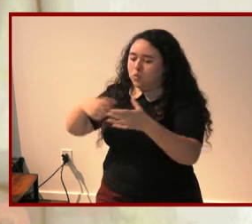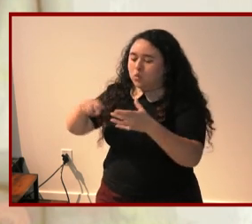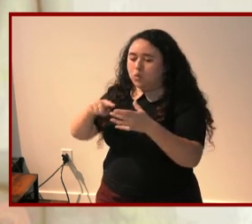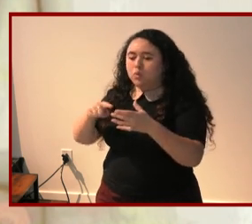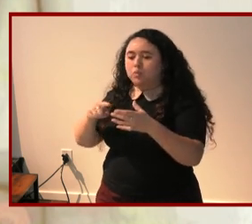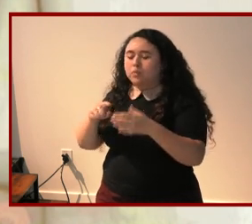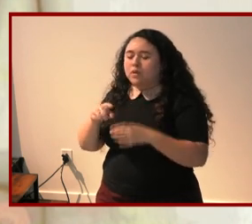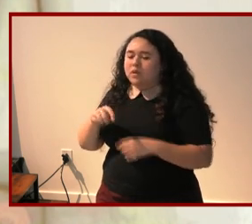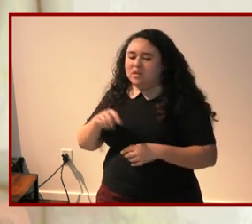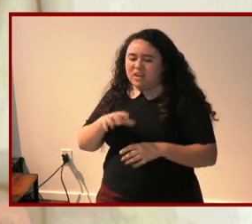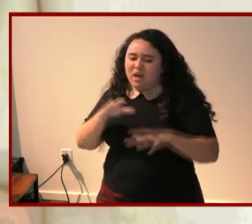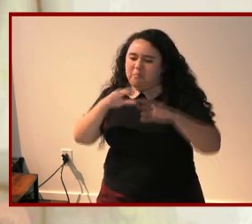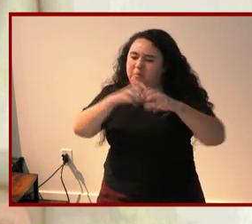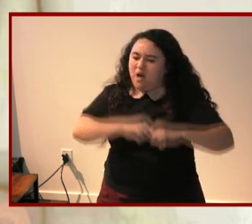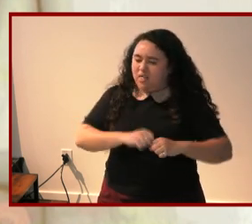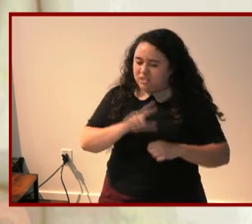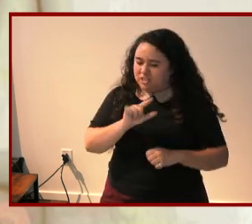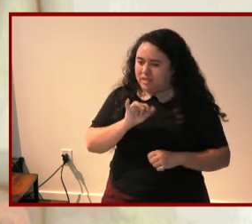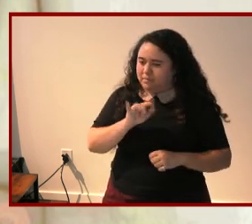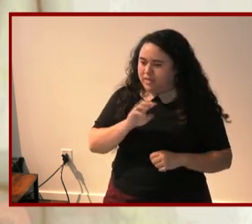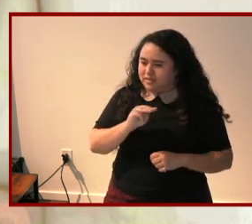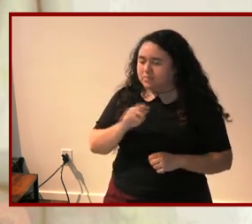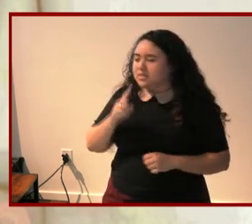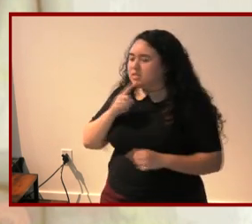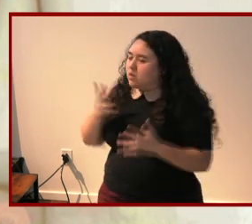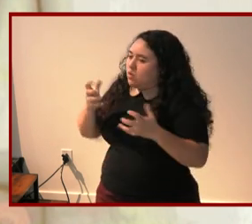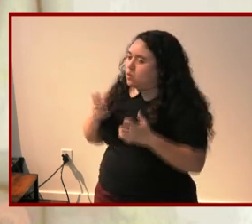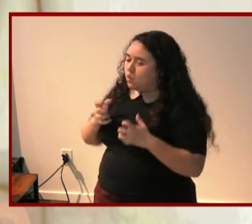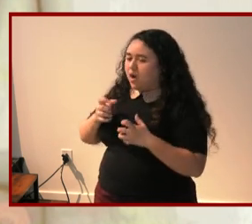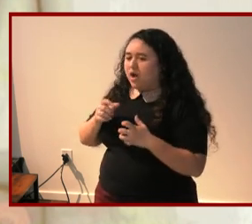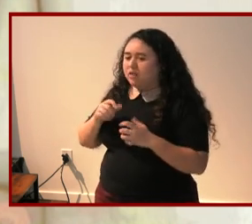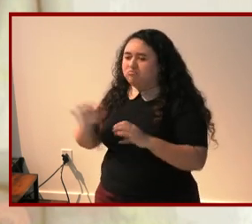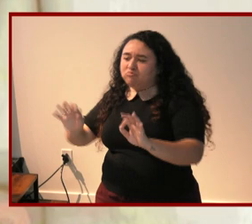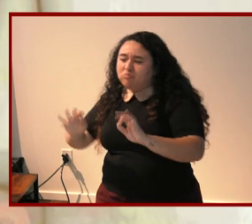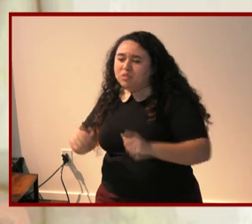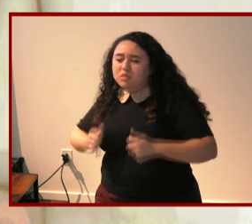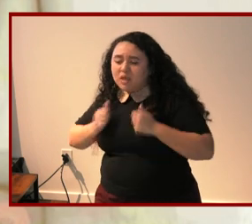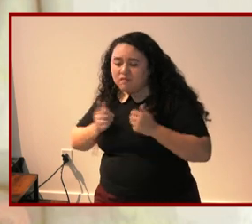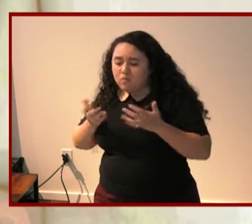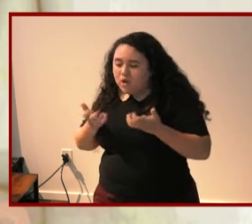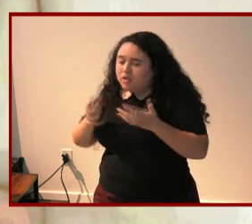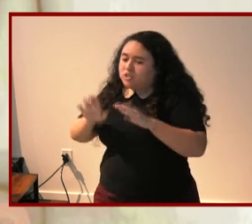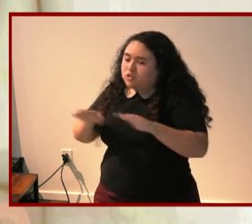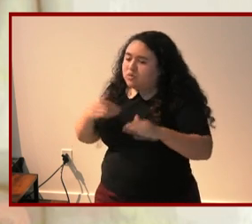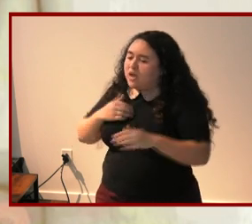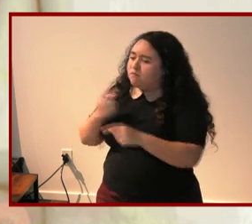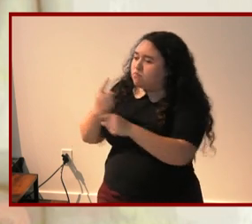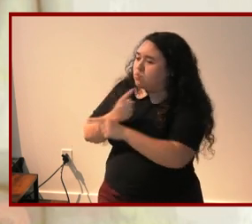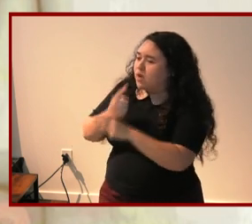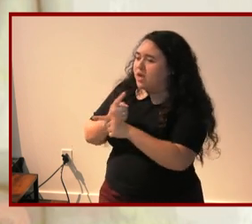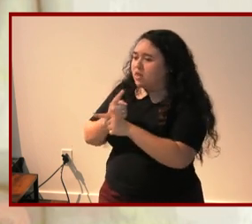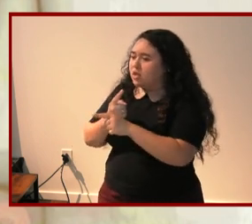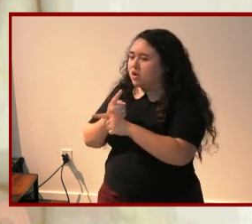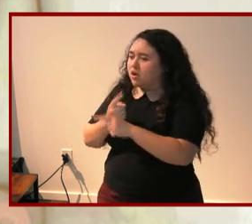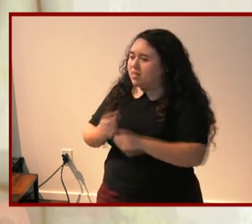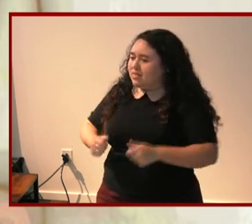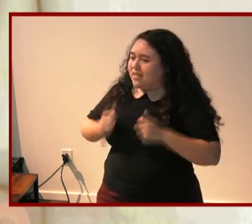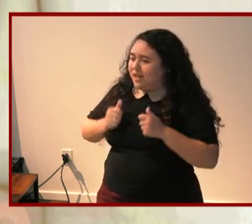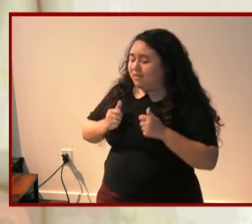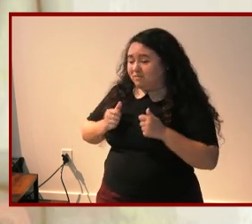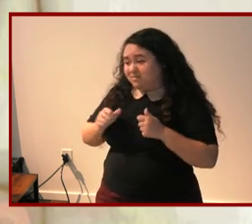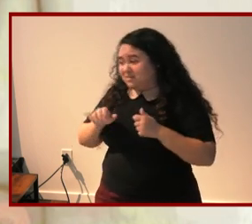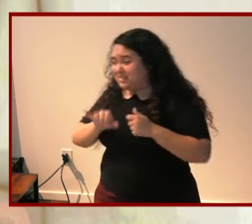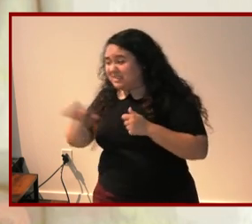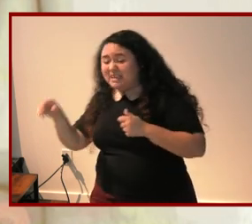simply say we want in on the unremarkable we want our children to have every opportunity non-disabled children are offered